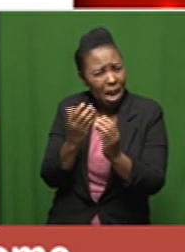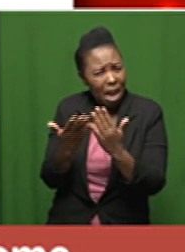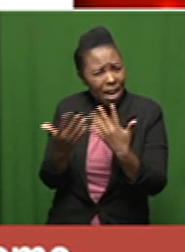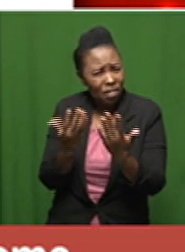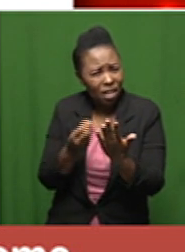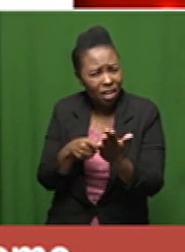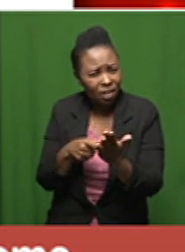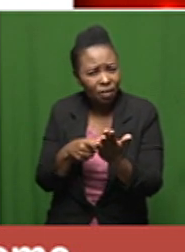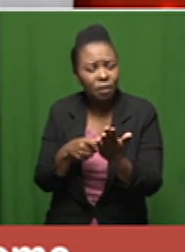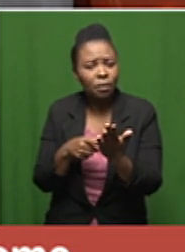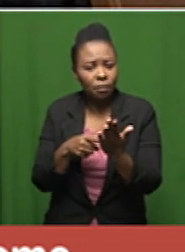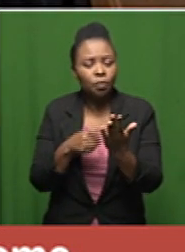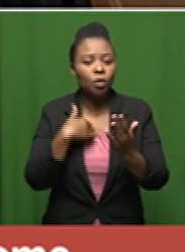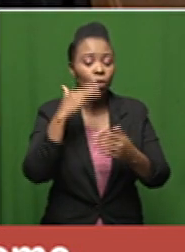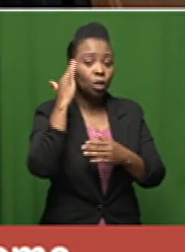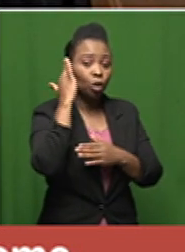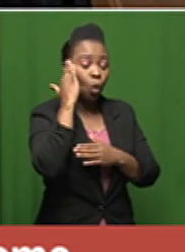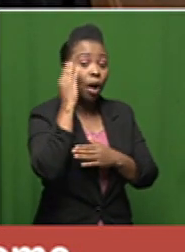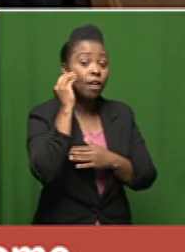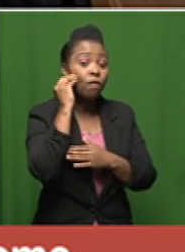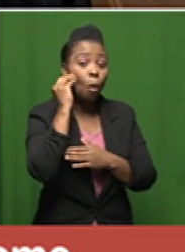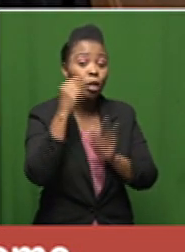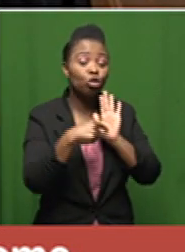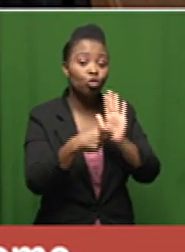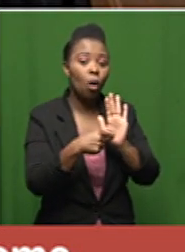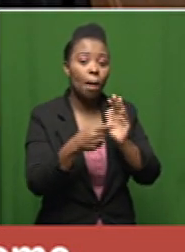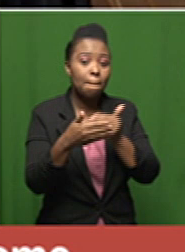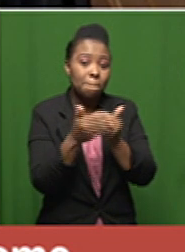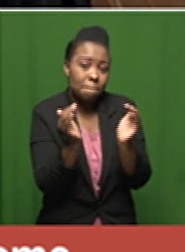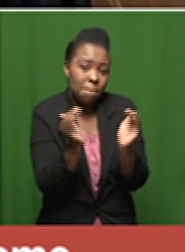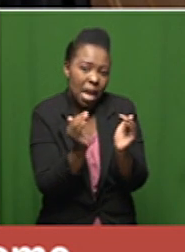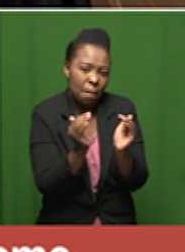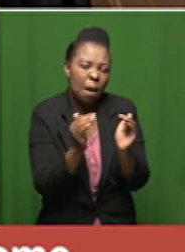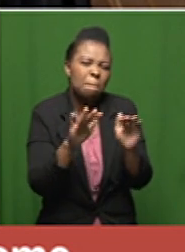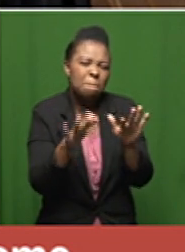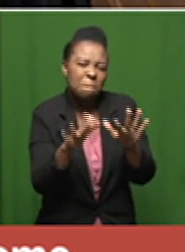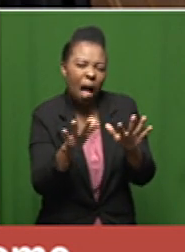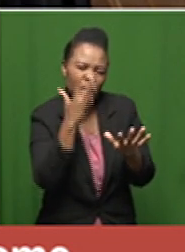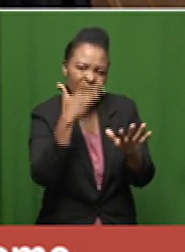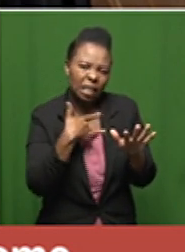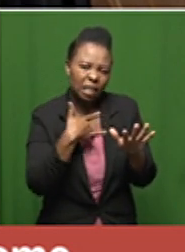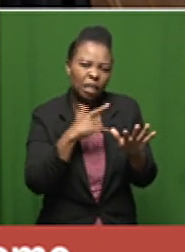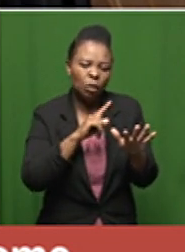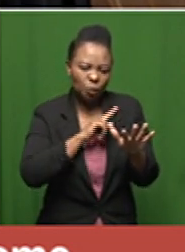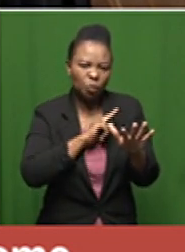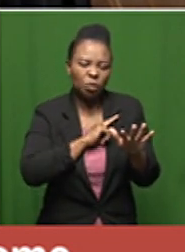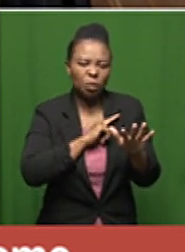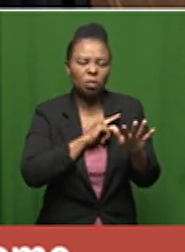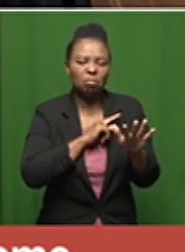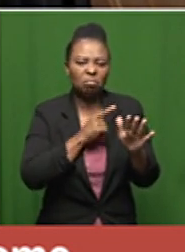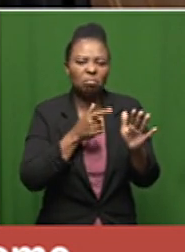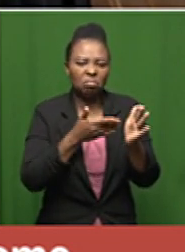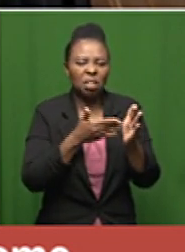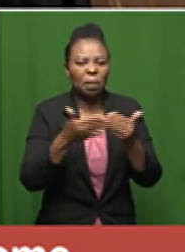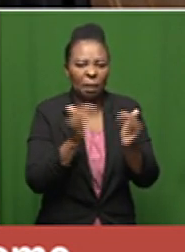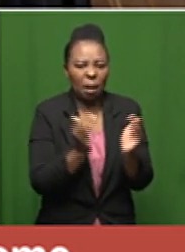so so we know that the data shows that the the little ones get a very mild illness because they have so few h2 receptors so